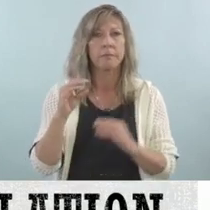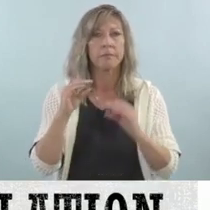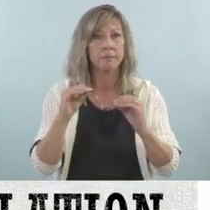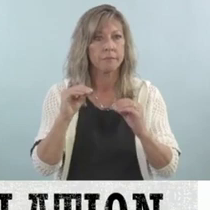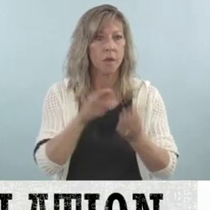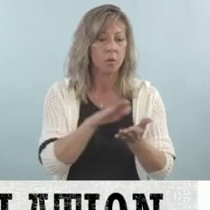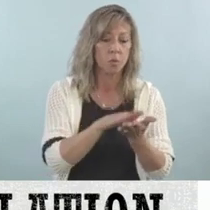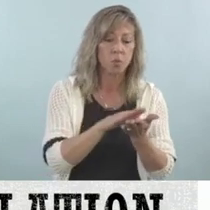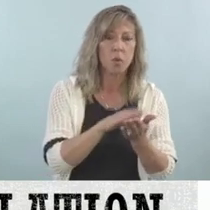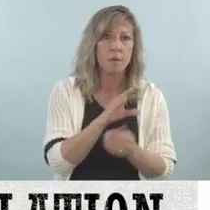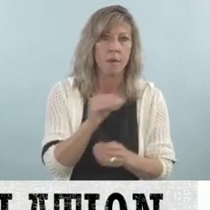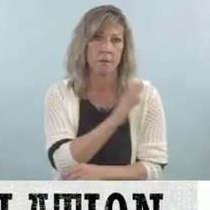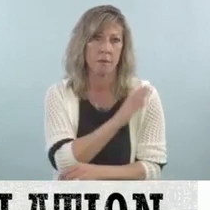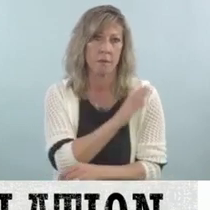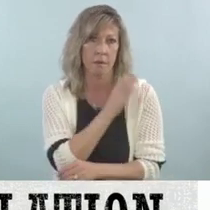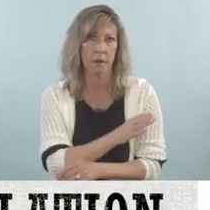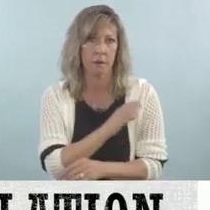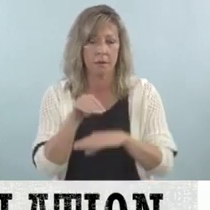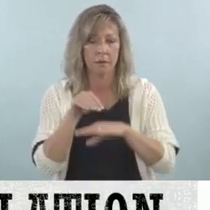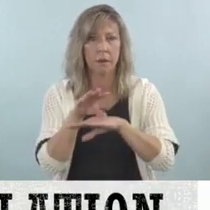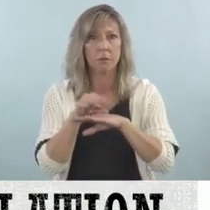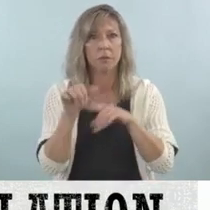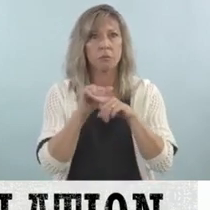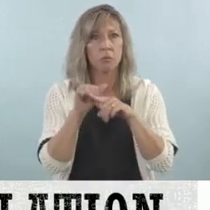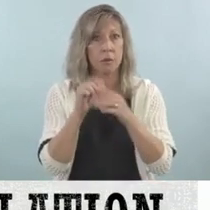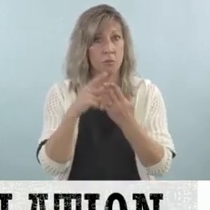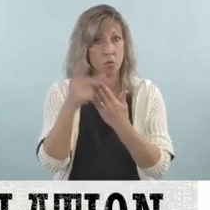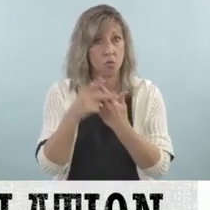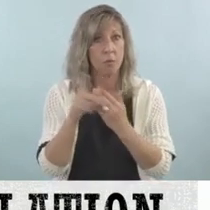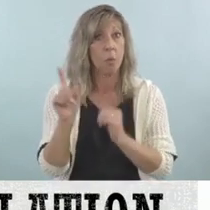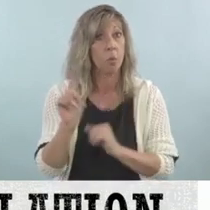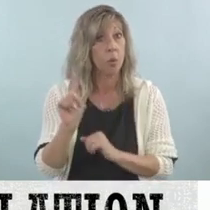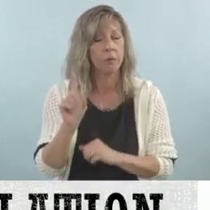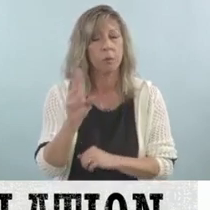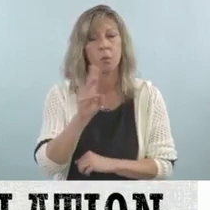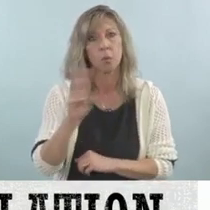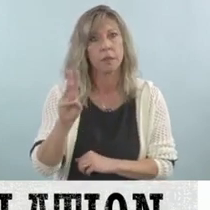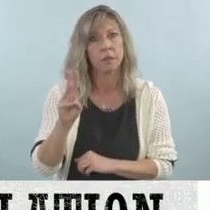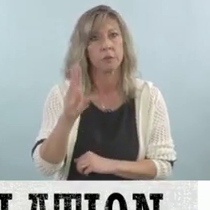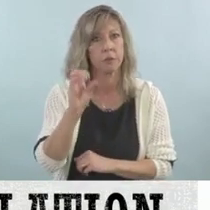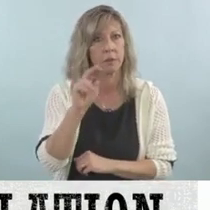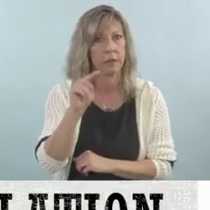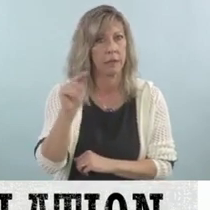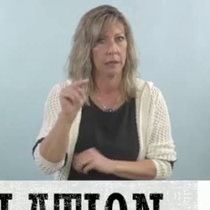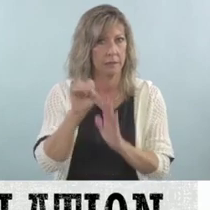school and clinical counseling training programs at Western Connecticut State University.